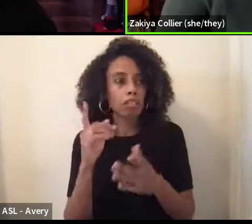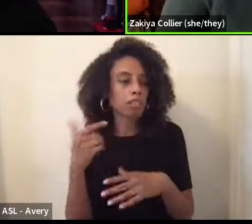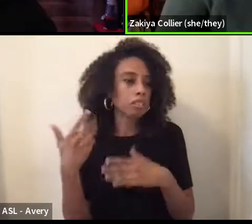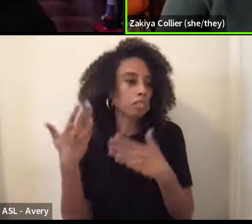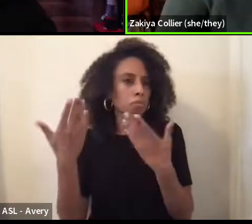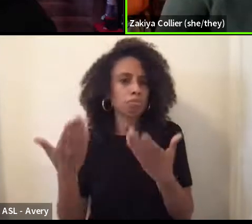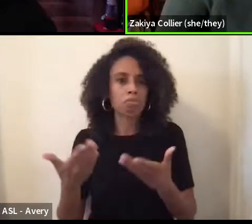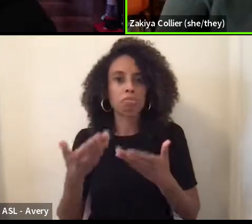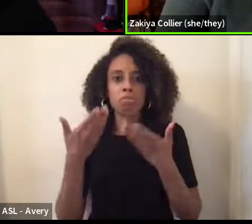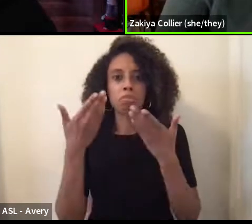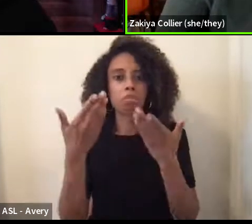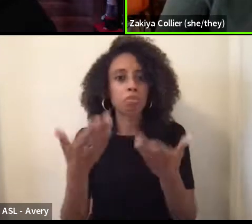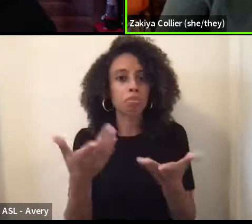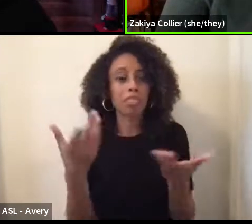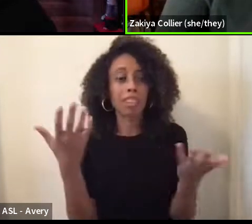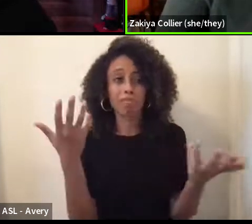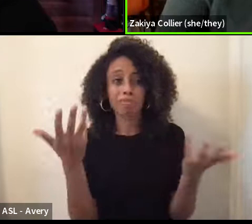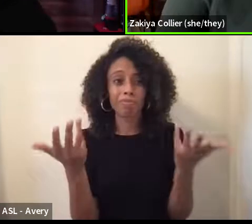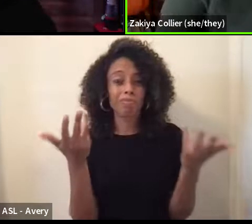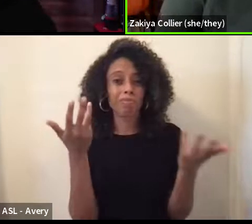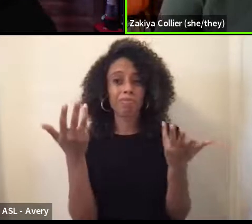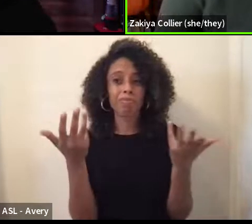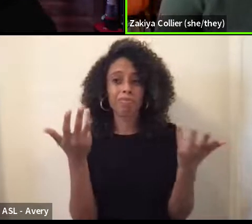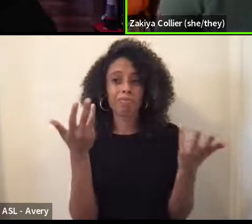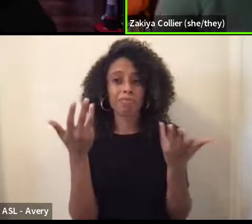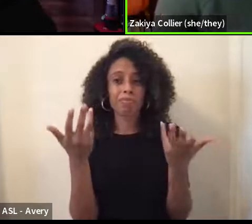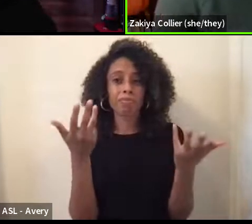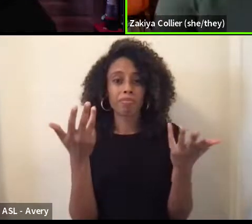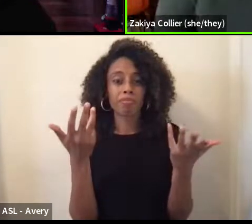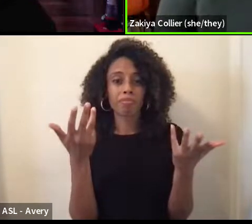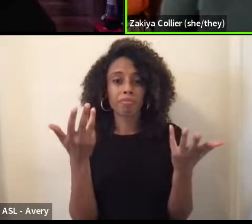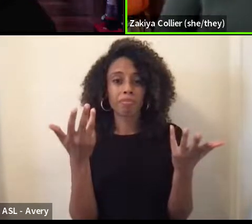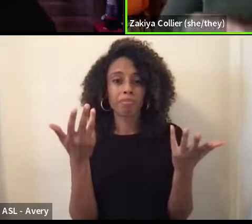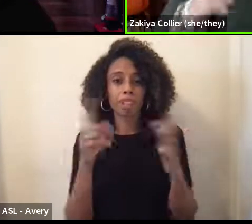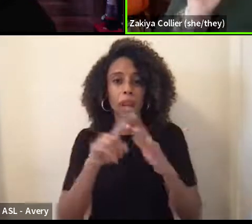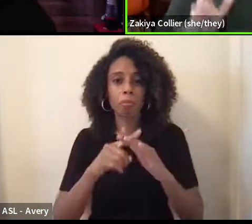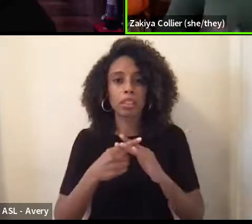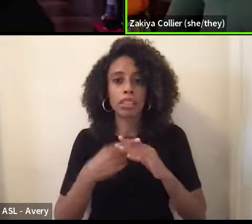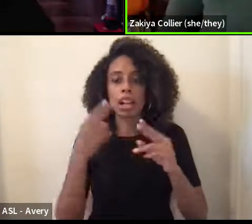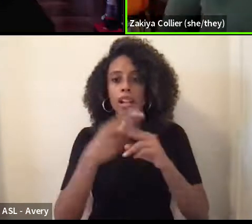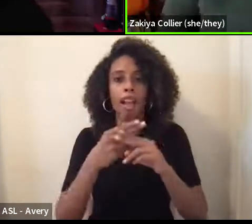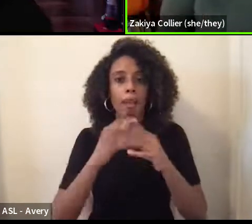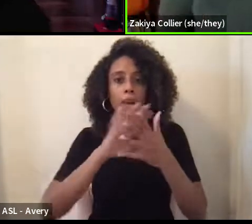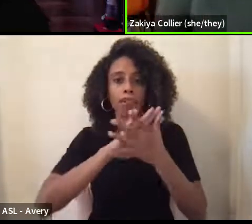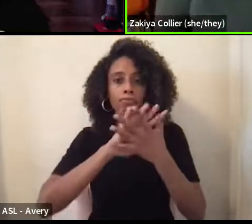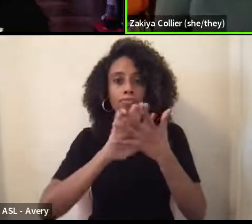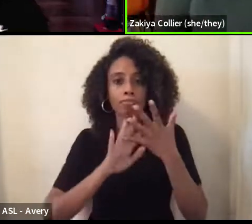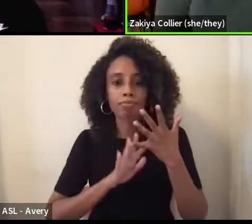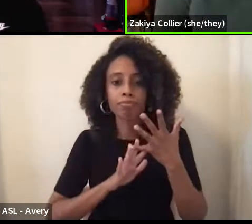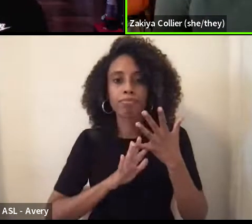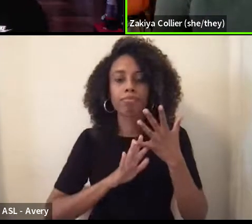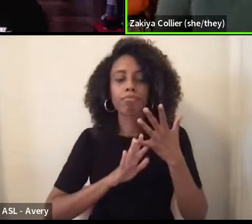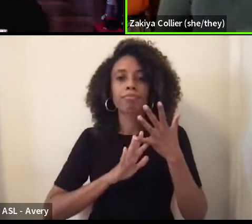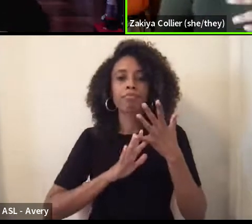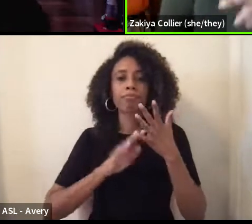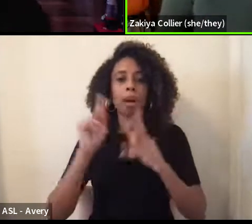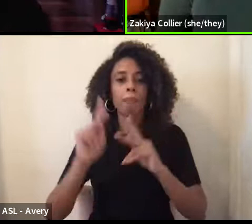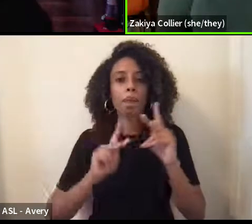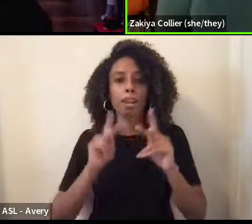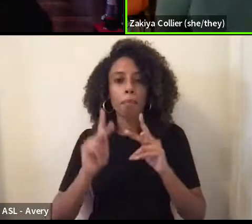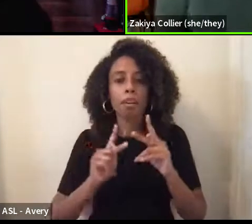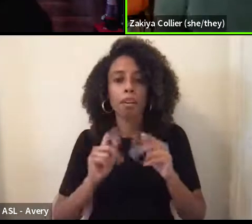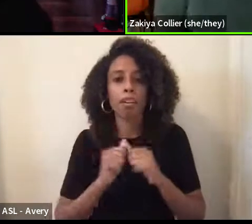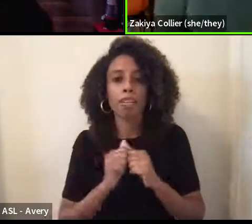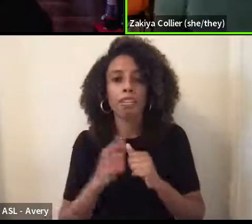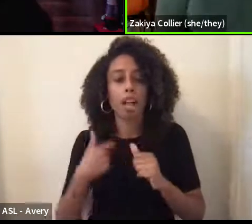Um, I'm just going to like start the naming a whole bunch of people. So, um, I'm gonna,